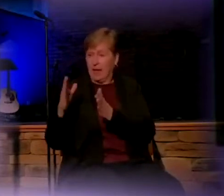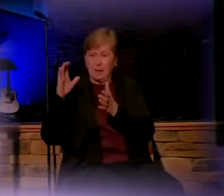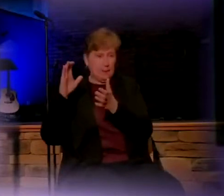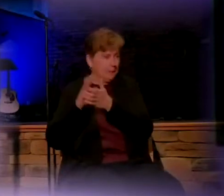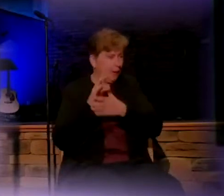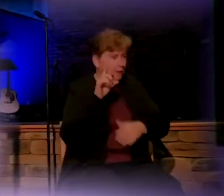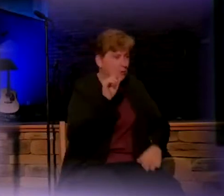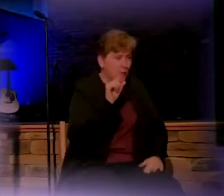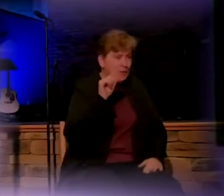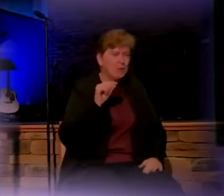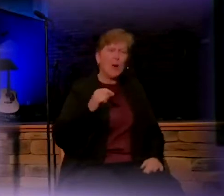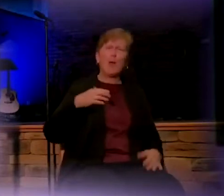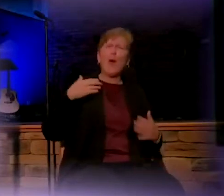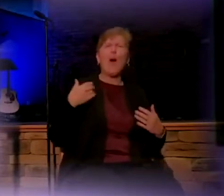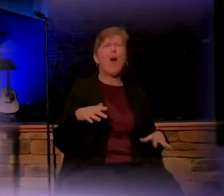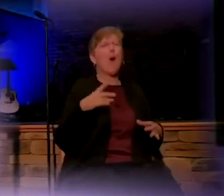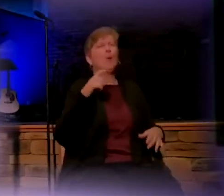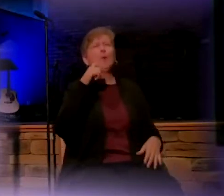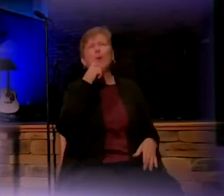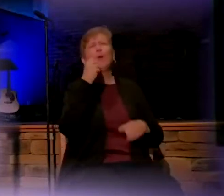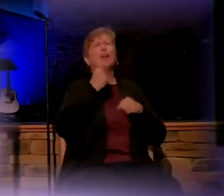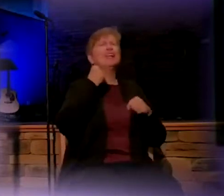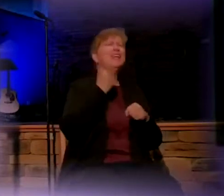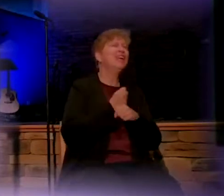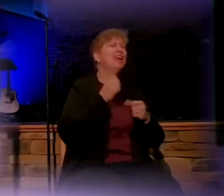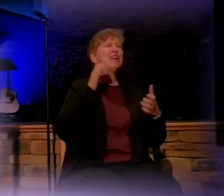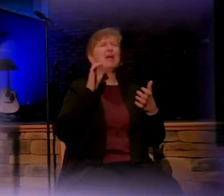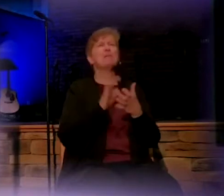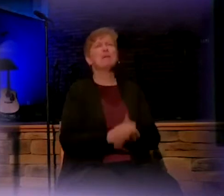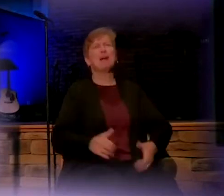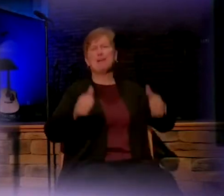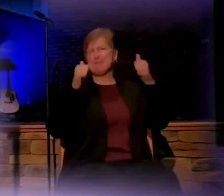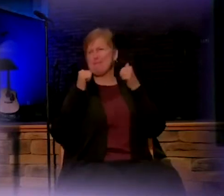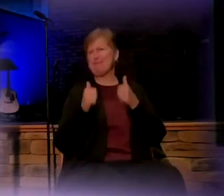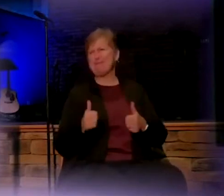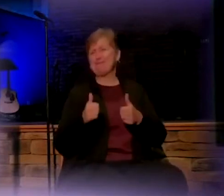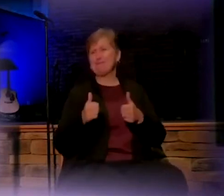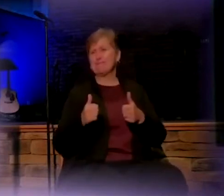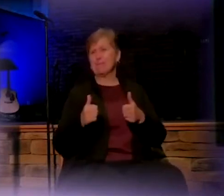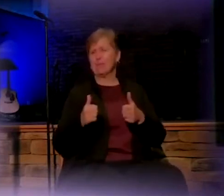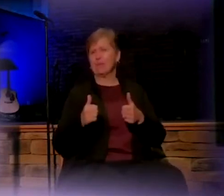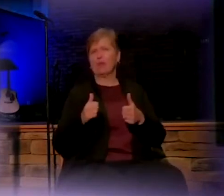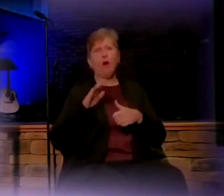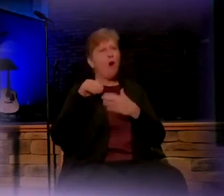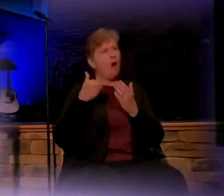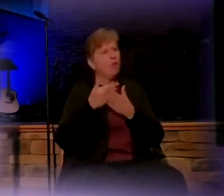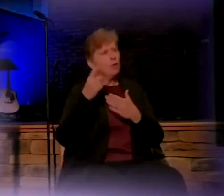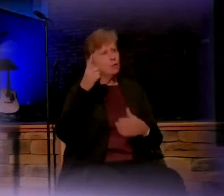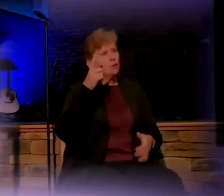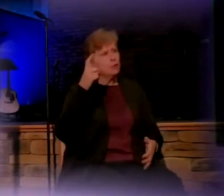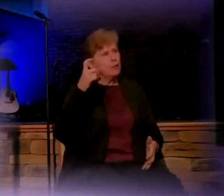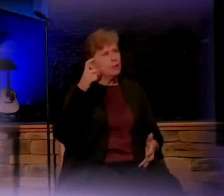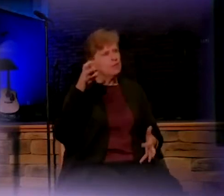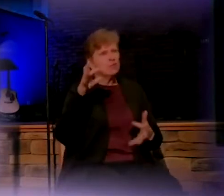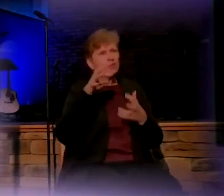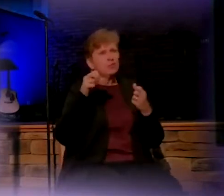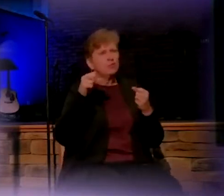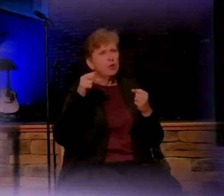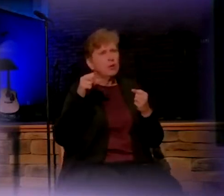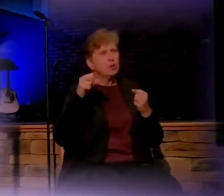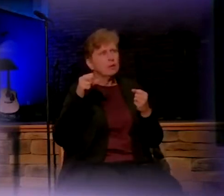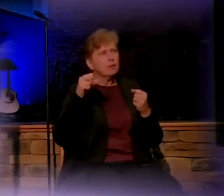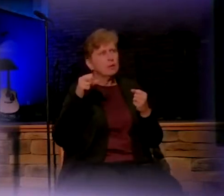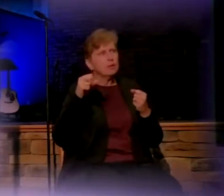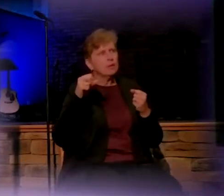What a year to get married. I was thinking about those couples. How those dreams were shattered. I was thinking